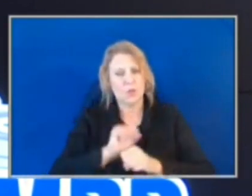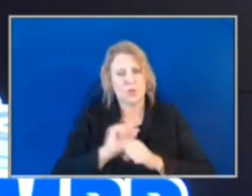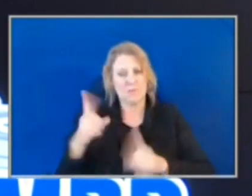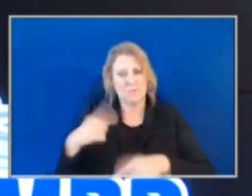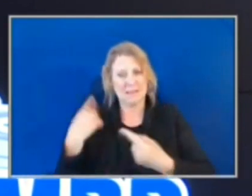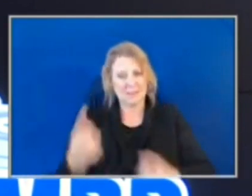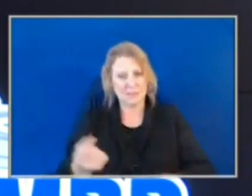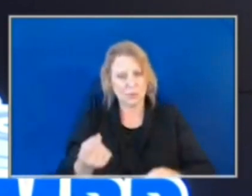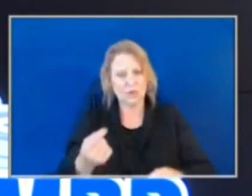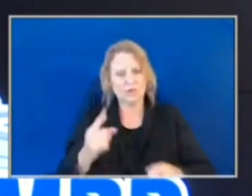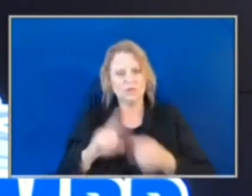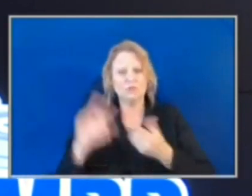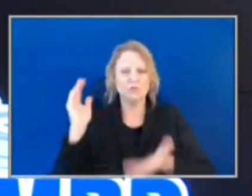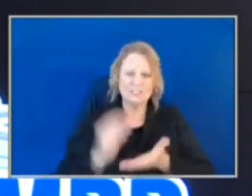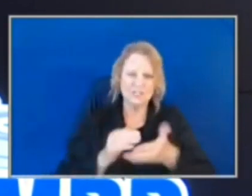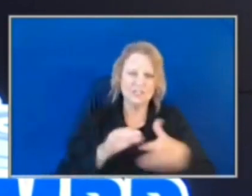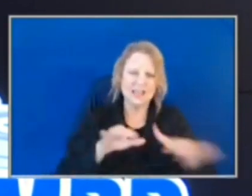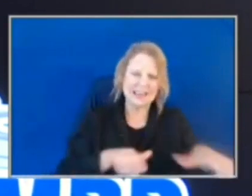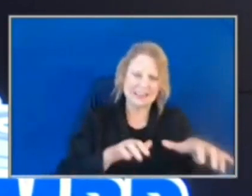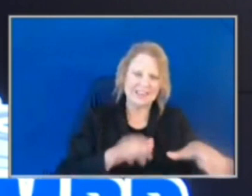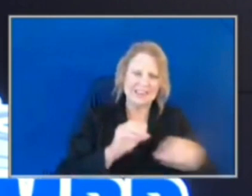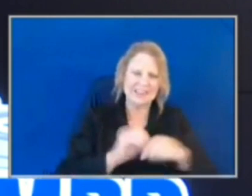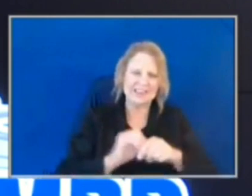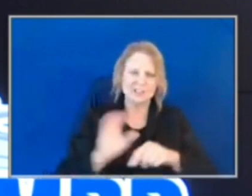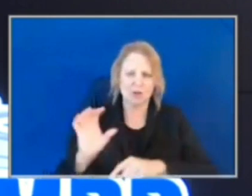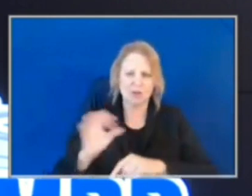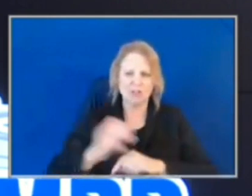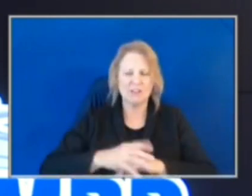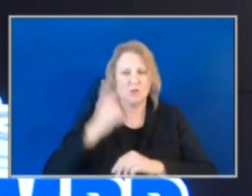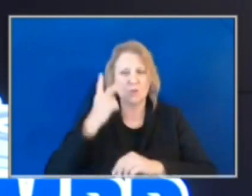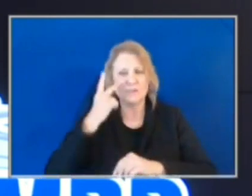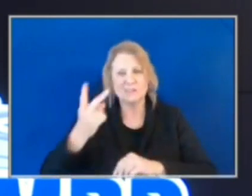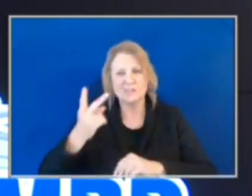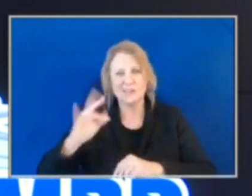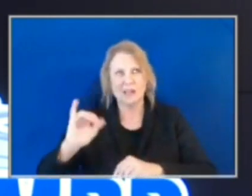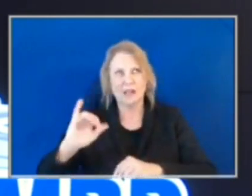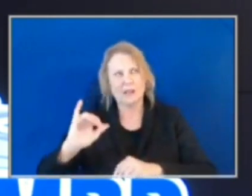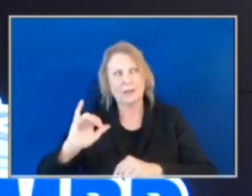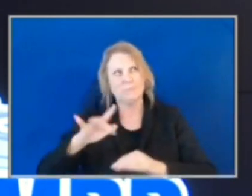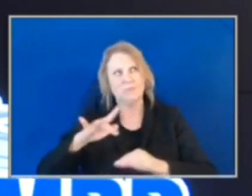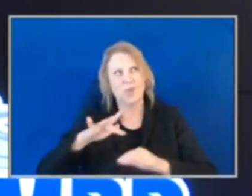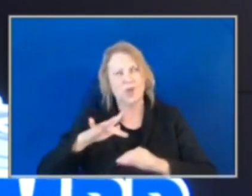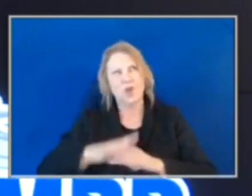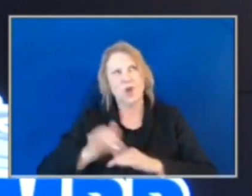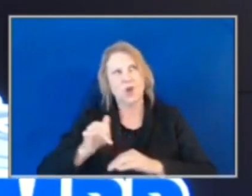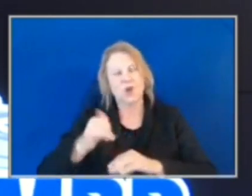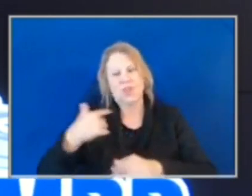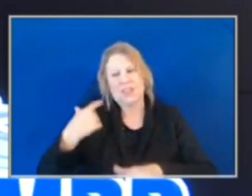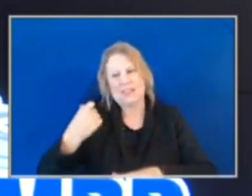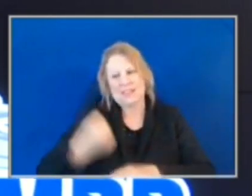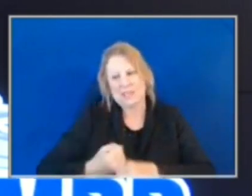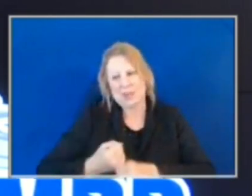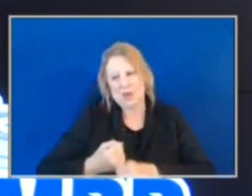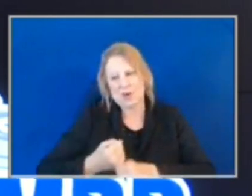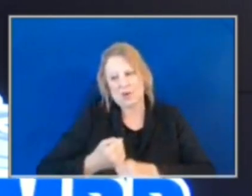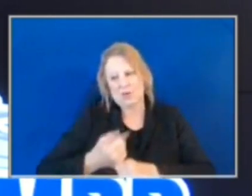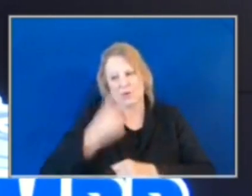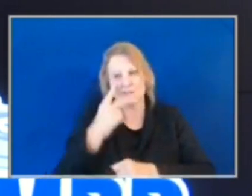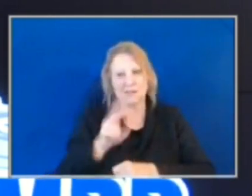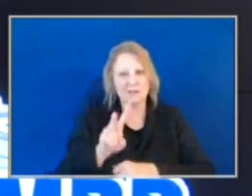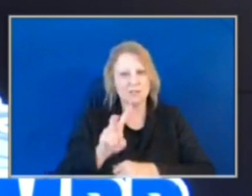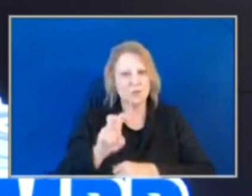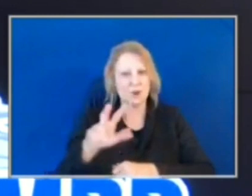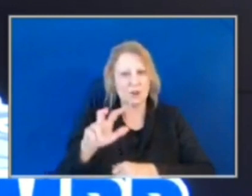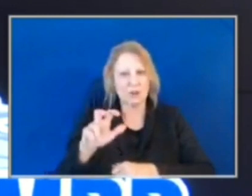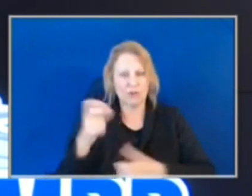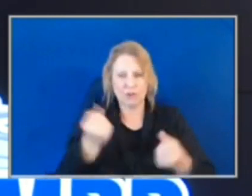reducing the activity here in Charlotte. We would see, you know, back earlier in the year, we'd see 200 or 300 cars at an event. We're lucky if we get